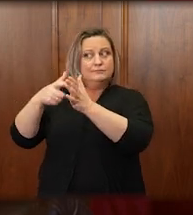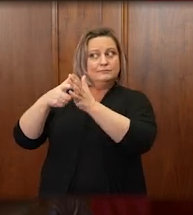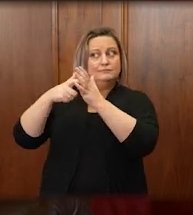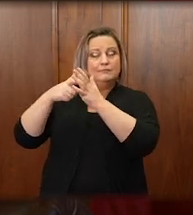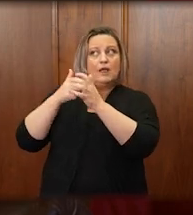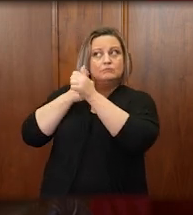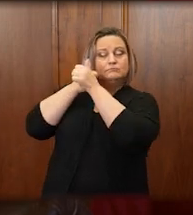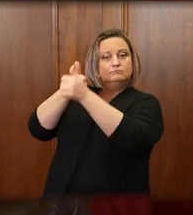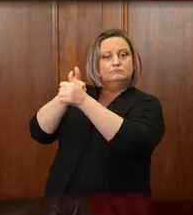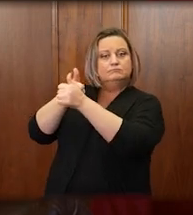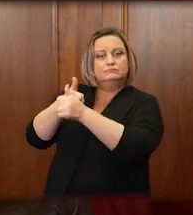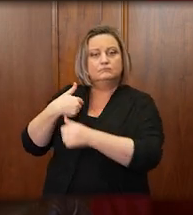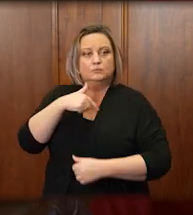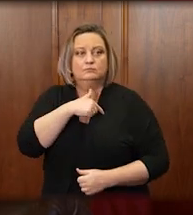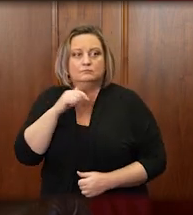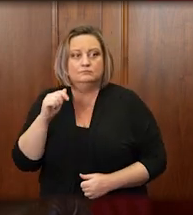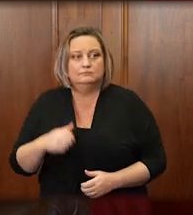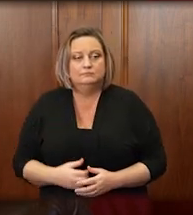we complied with them.